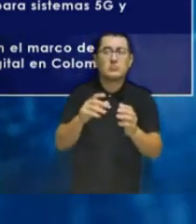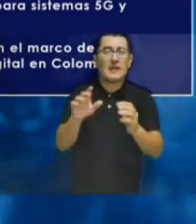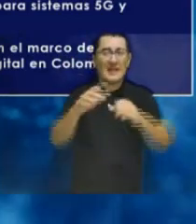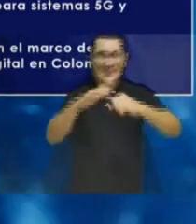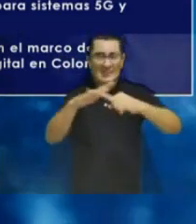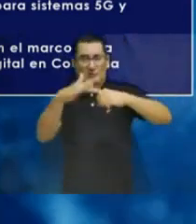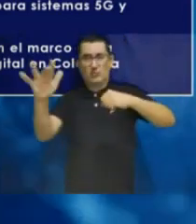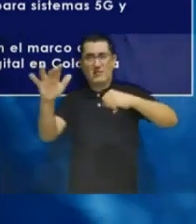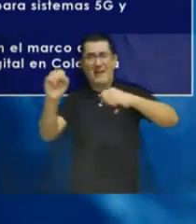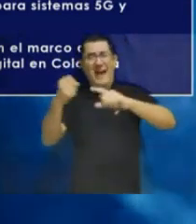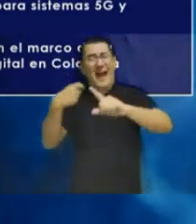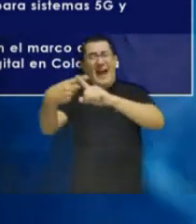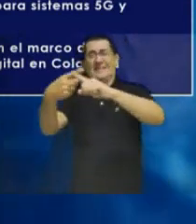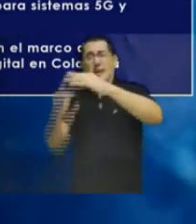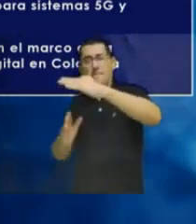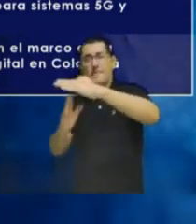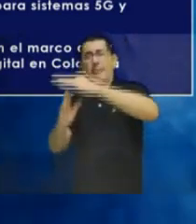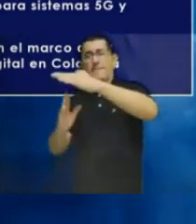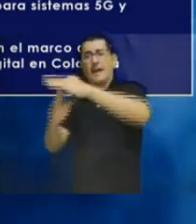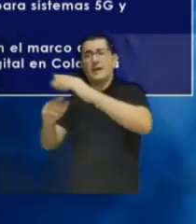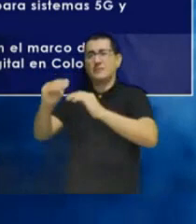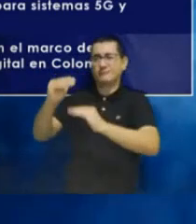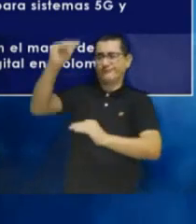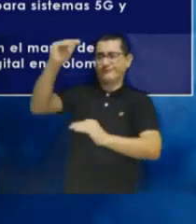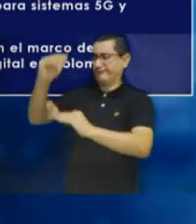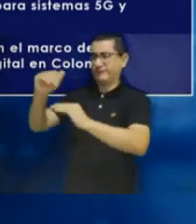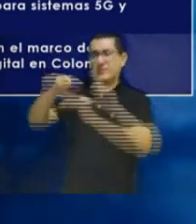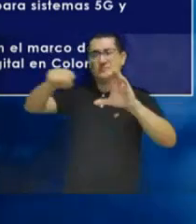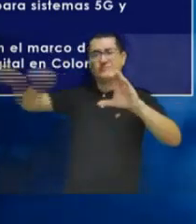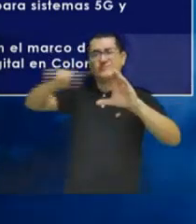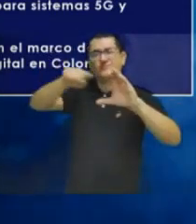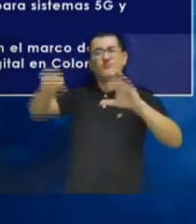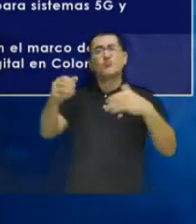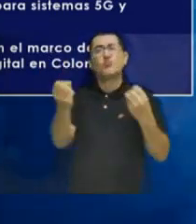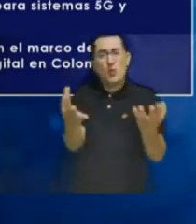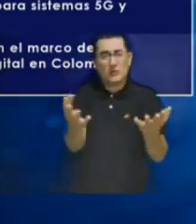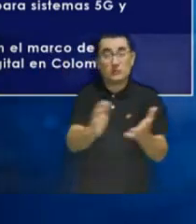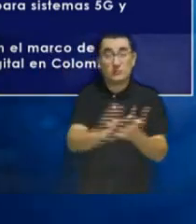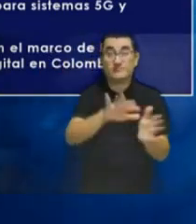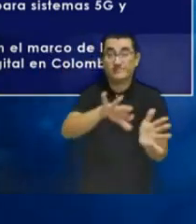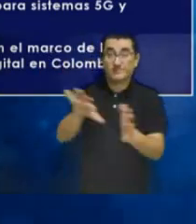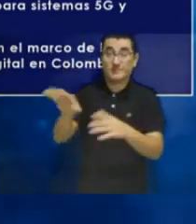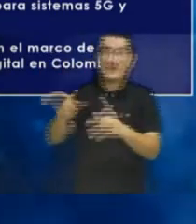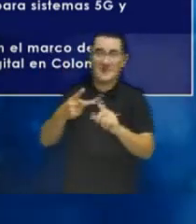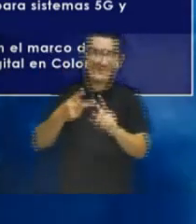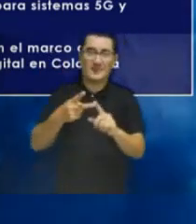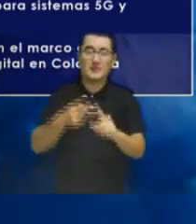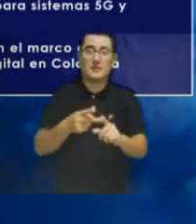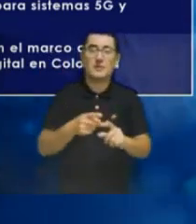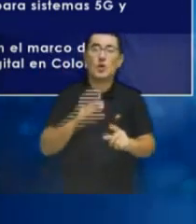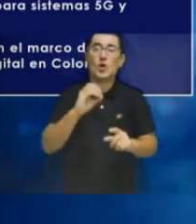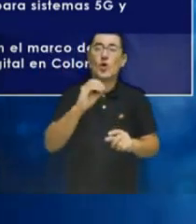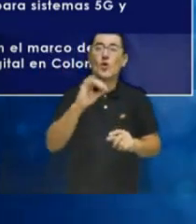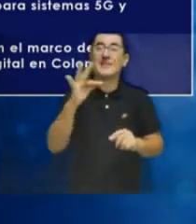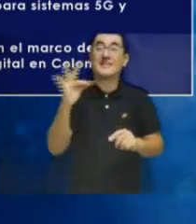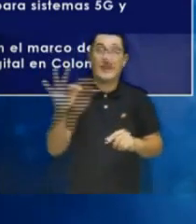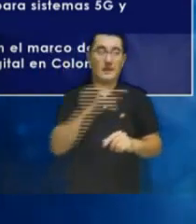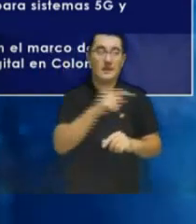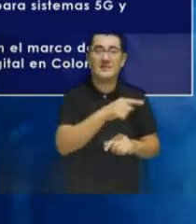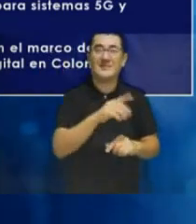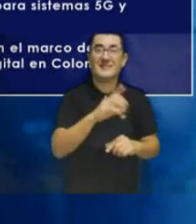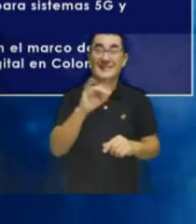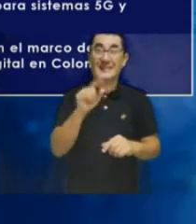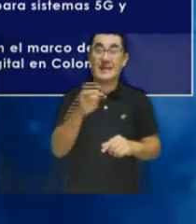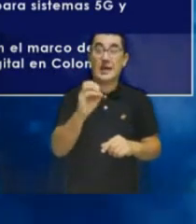sealants. And later on, with the participation of the radio communications officer at ICTU, Mario Manevich,